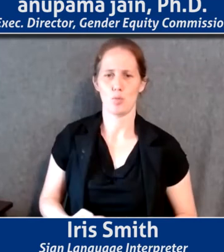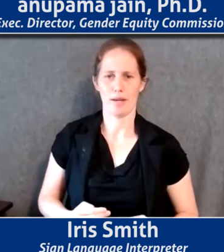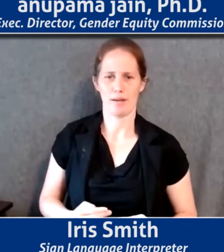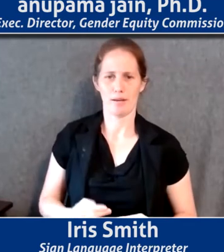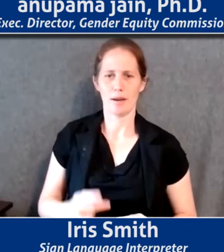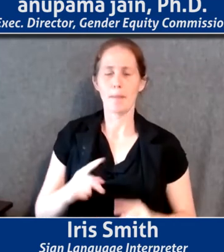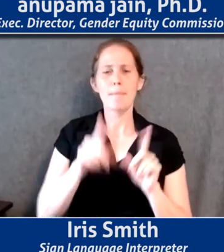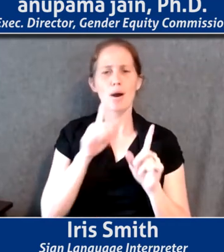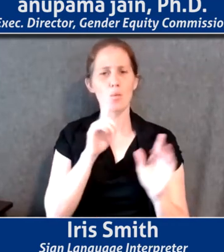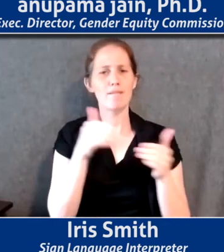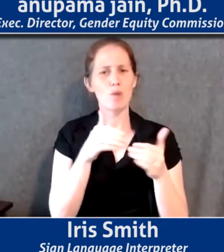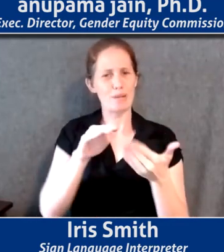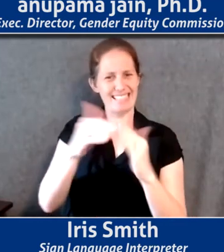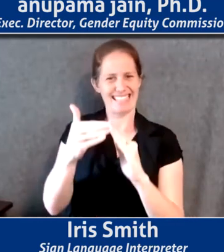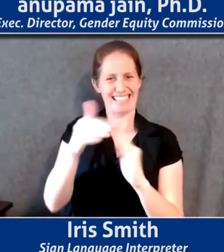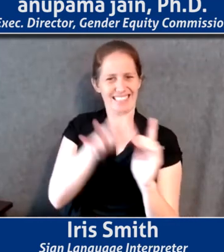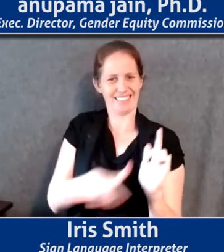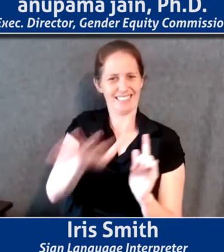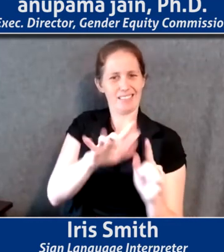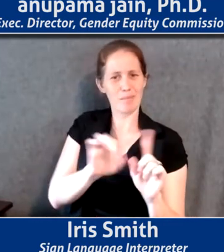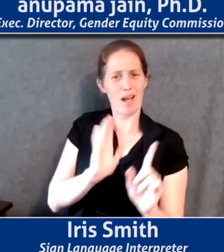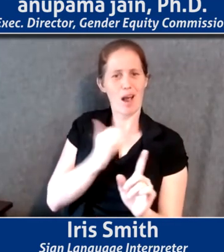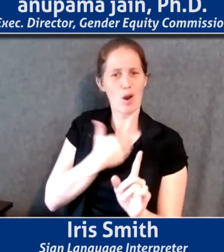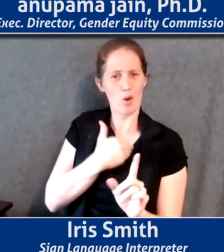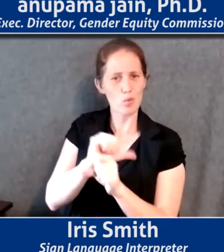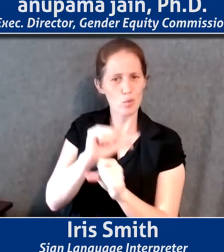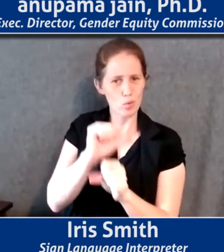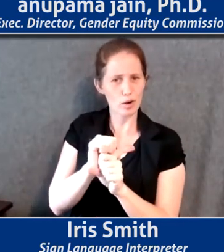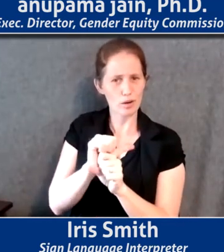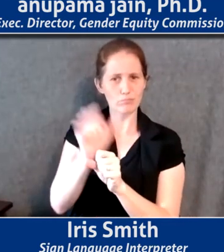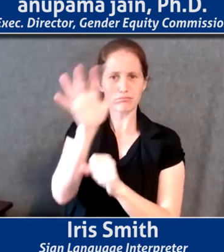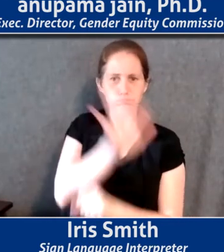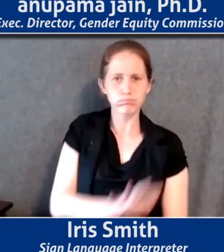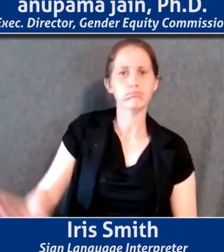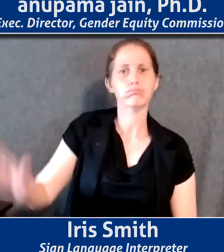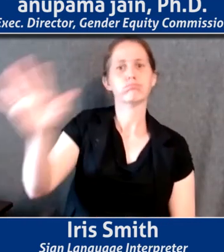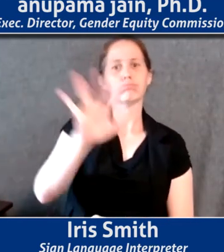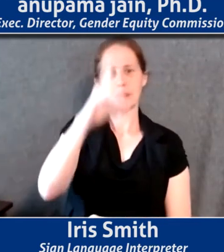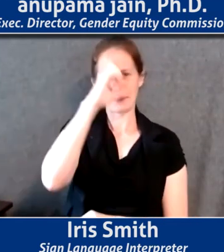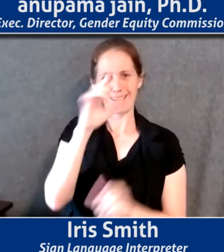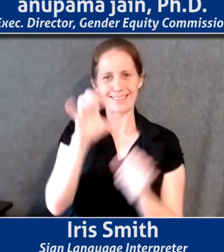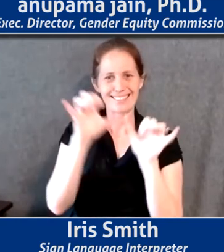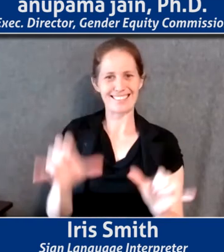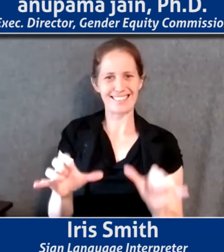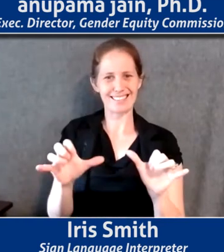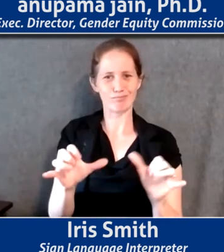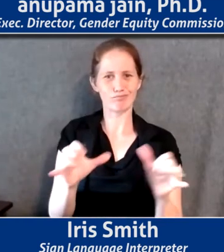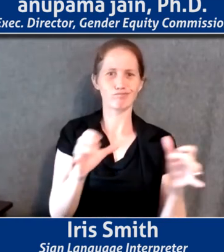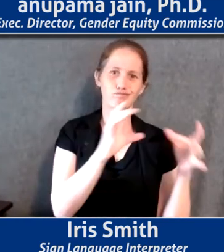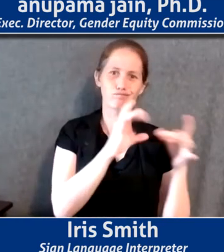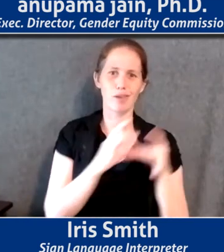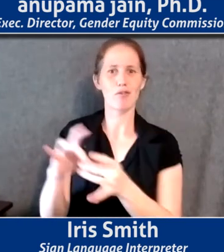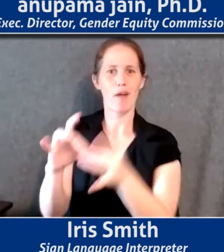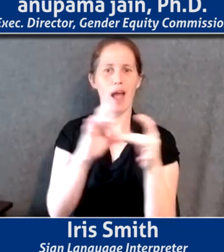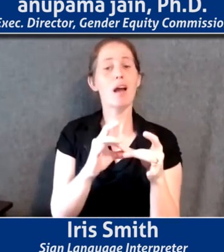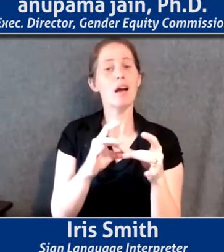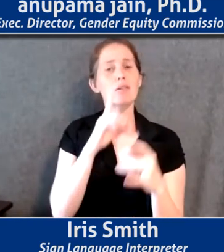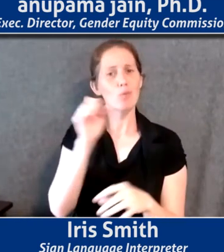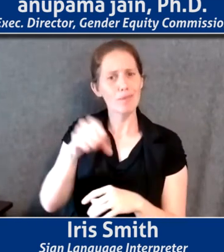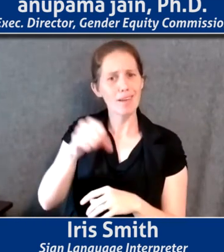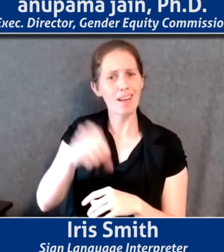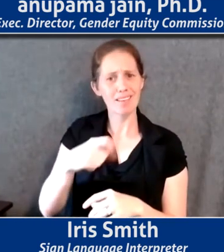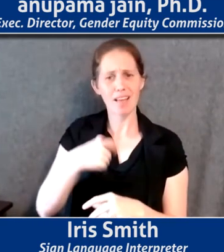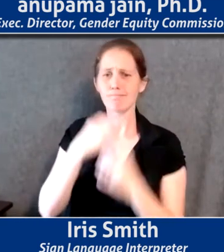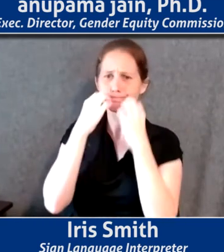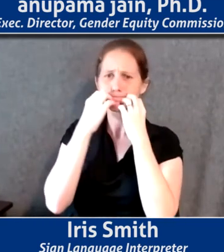really focused on the city. But of course, our work is, is global, because these systems interact with each other. So absolutely, I care